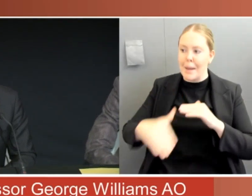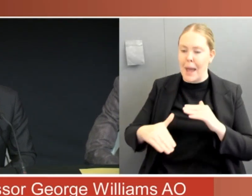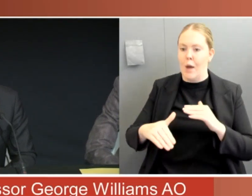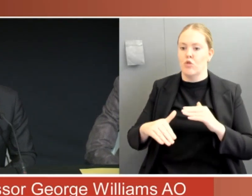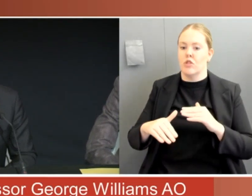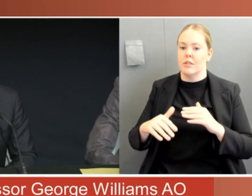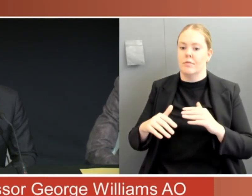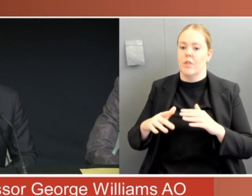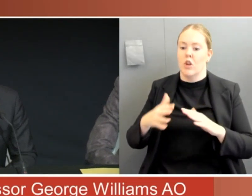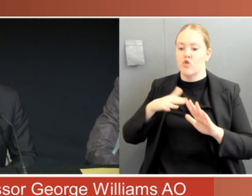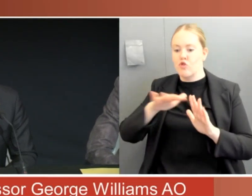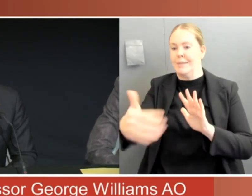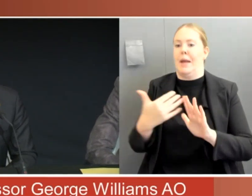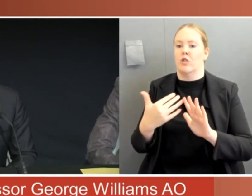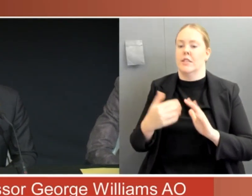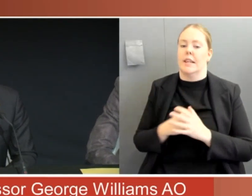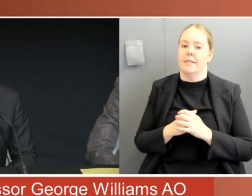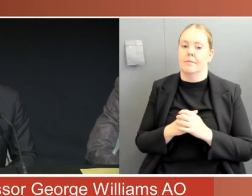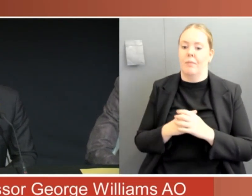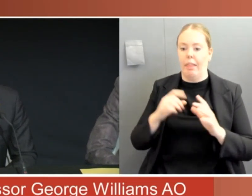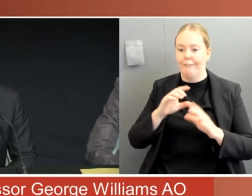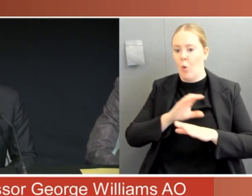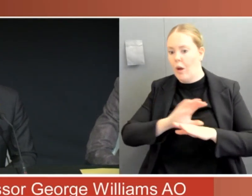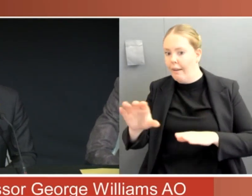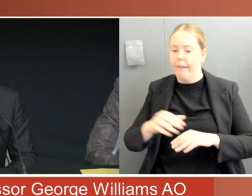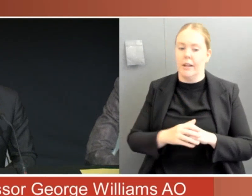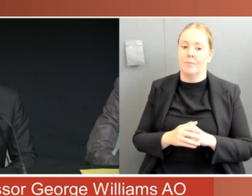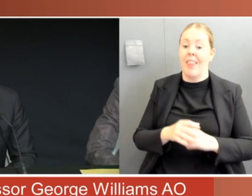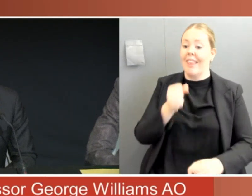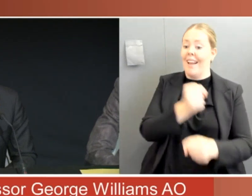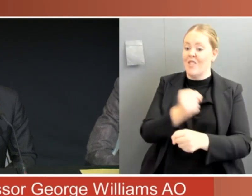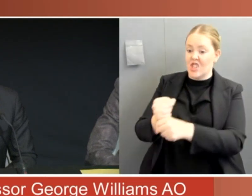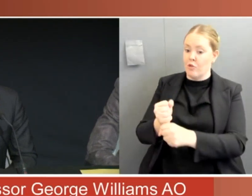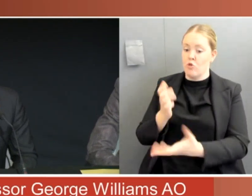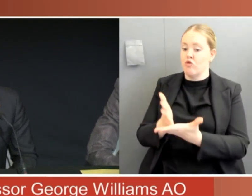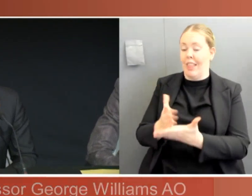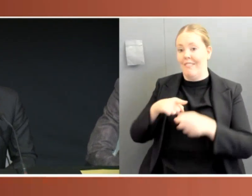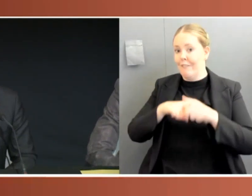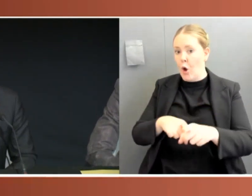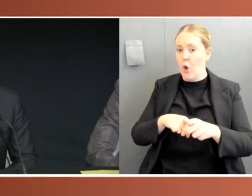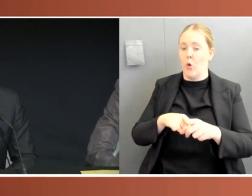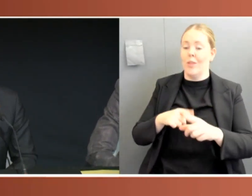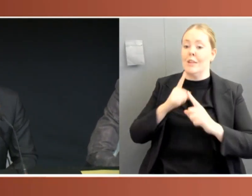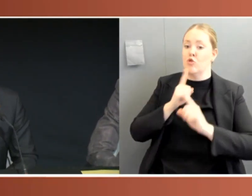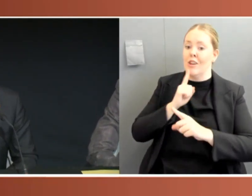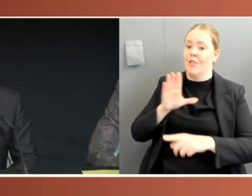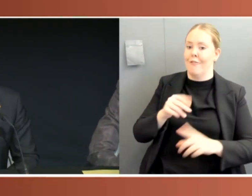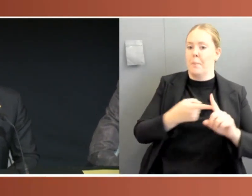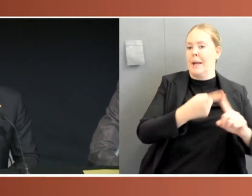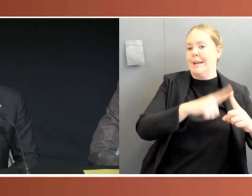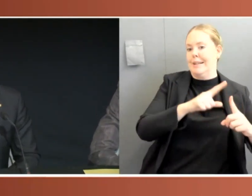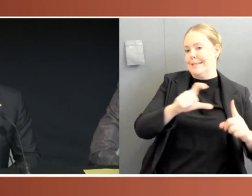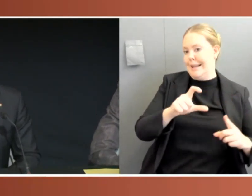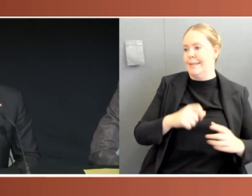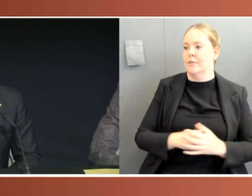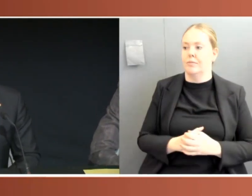a problem within the executive itself. And if nothing else, the Governor-General follows the instructions of the executive. So I think it's something that does need